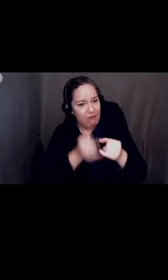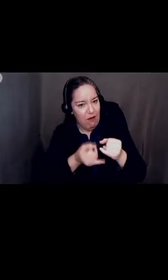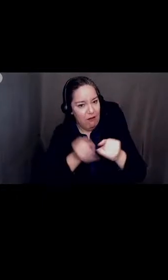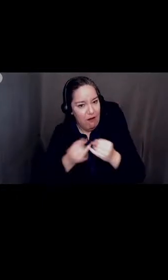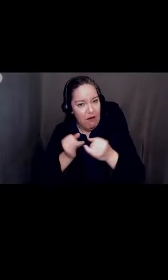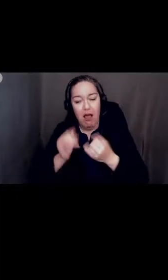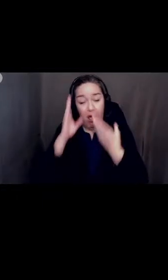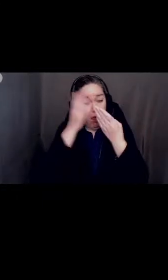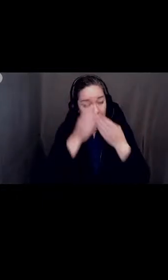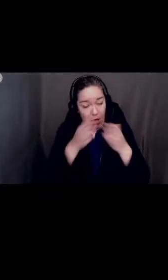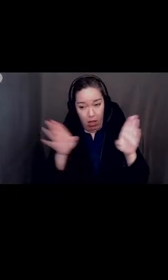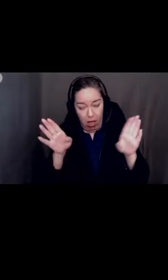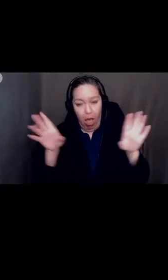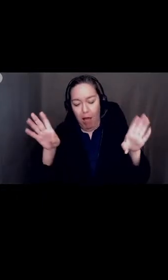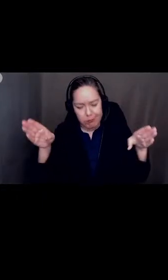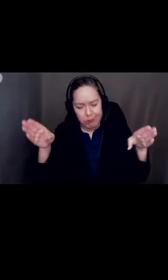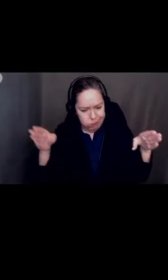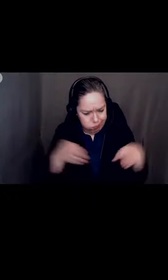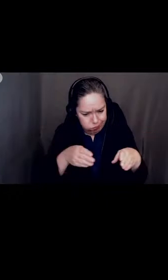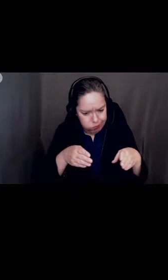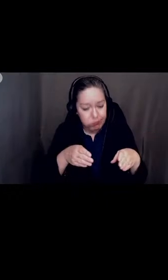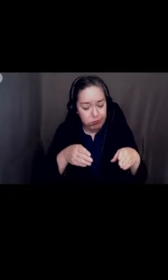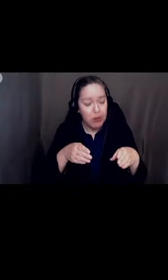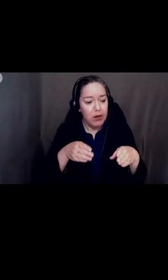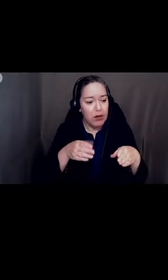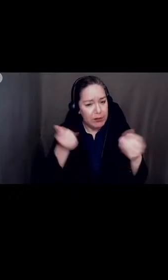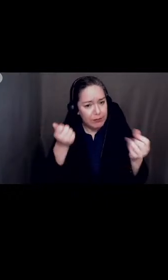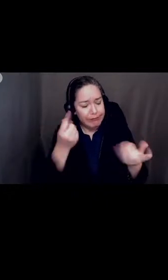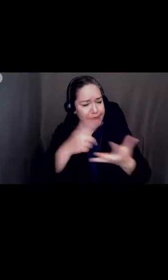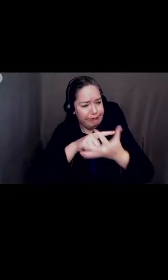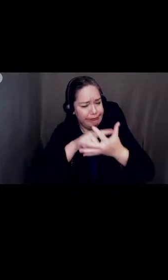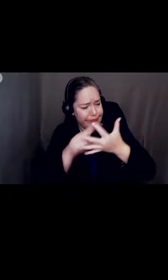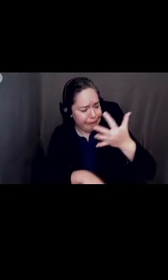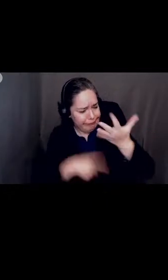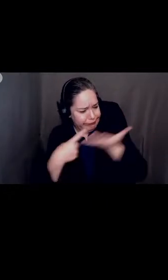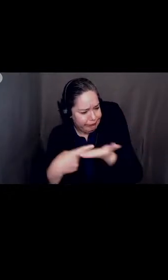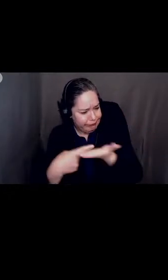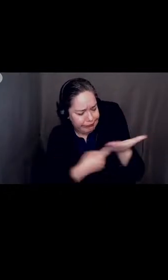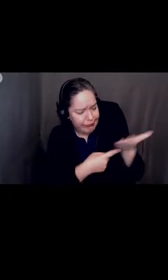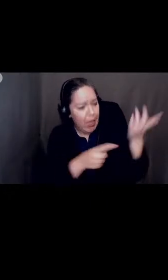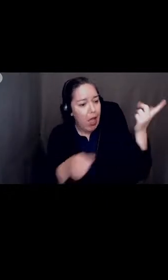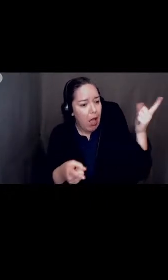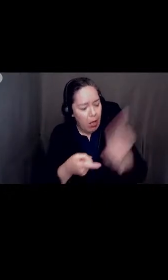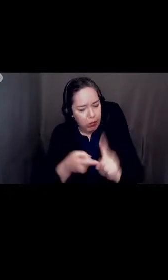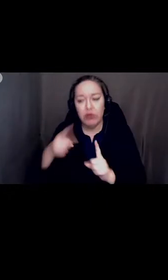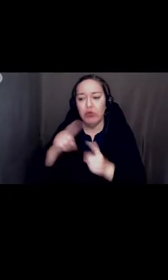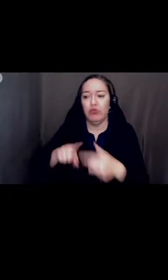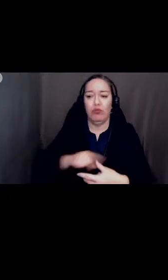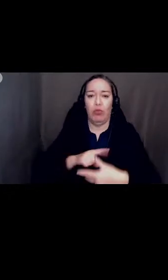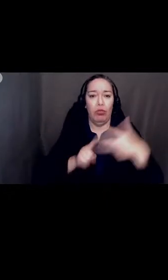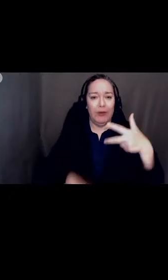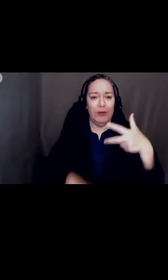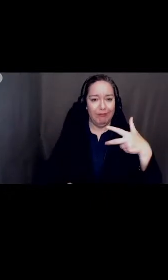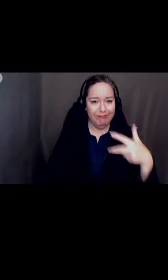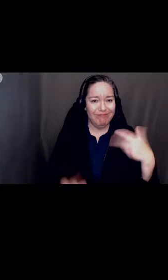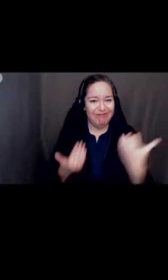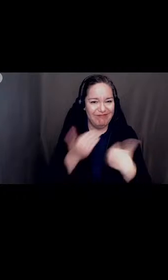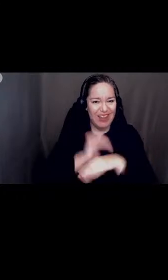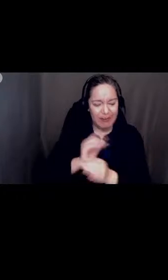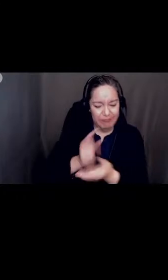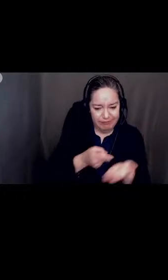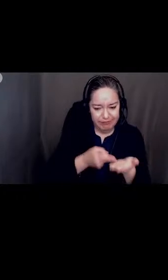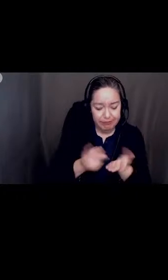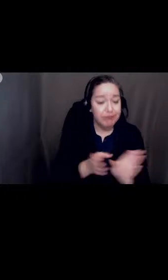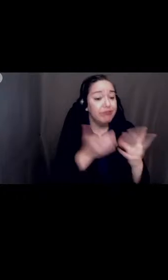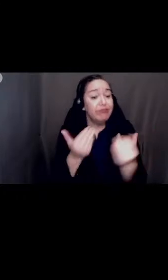that were discussed to three that we will begin with that will be discussed tonight. Currently, now in the spring 2021,